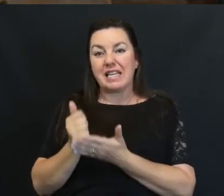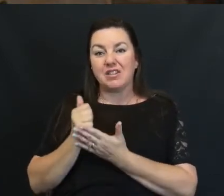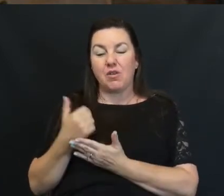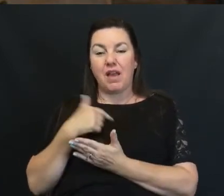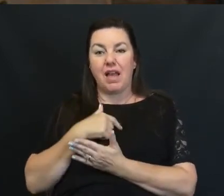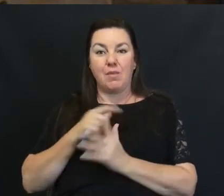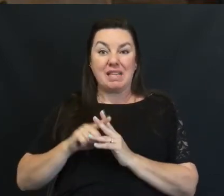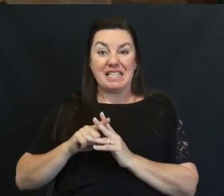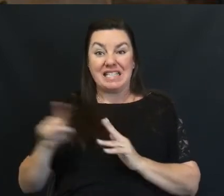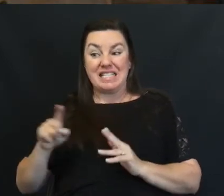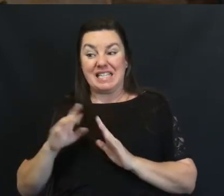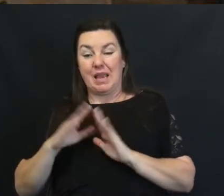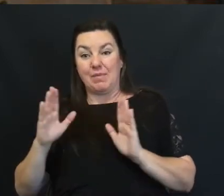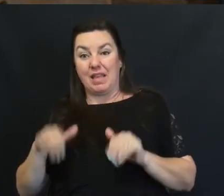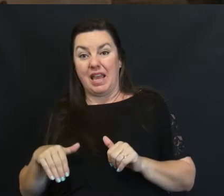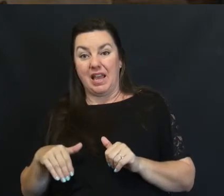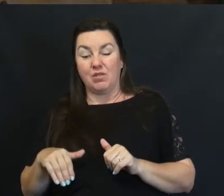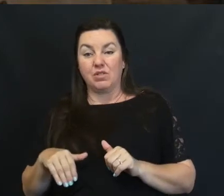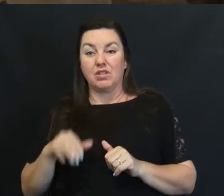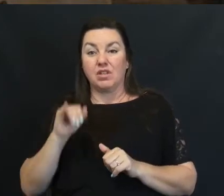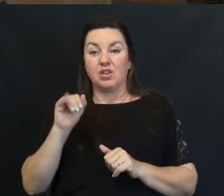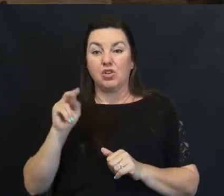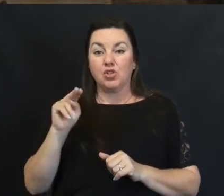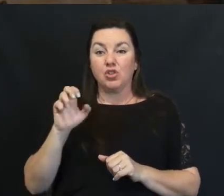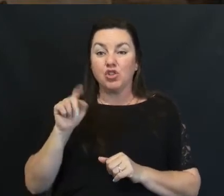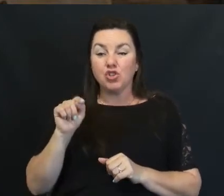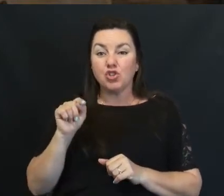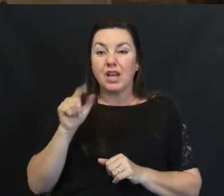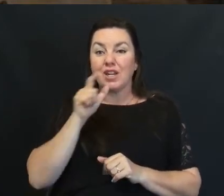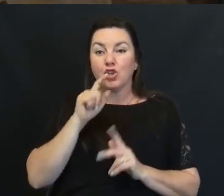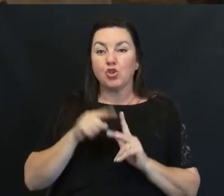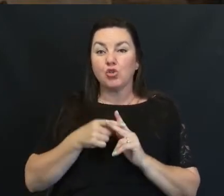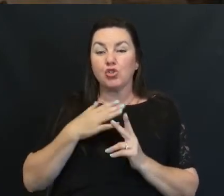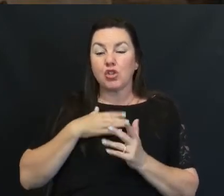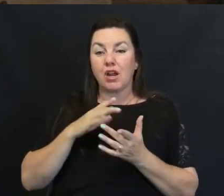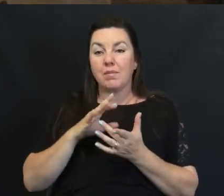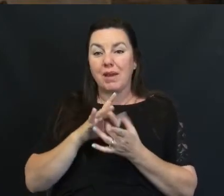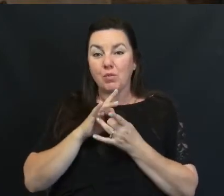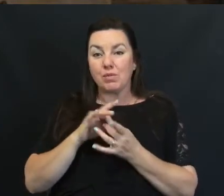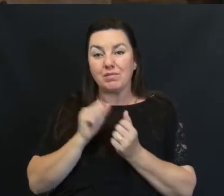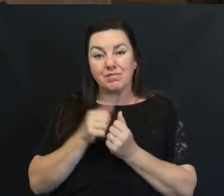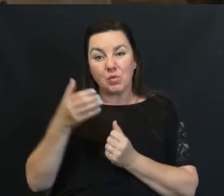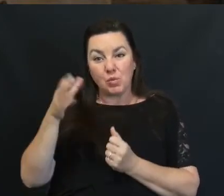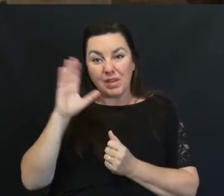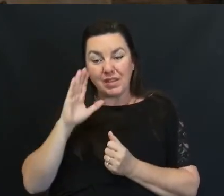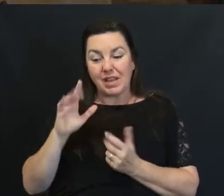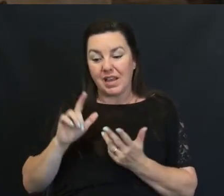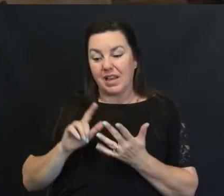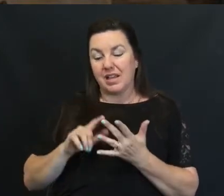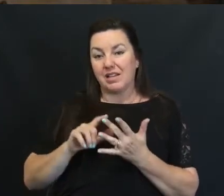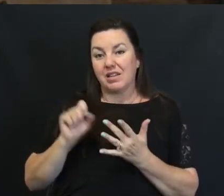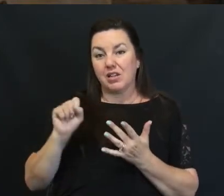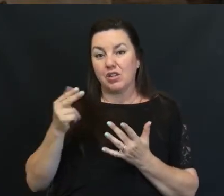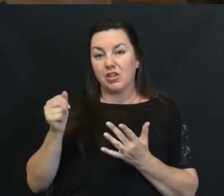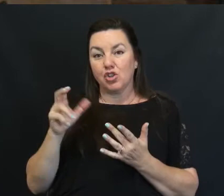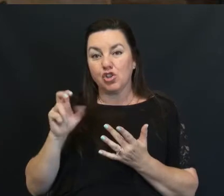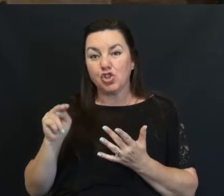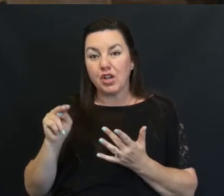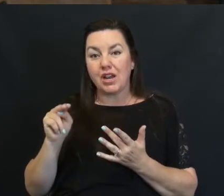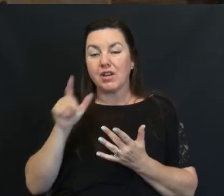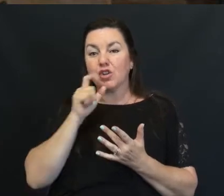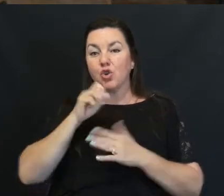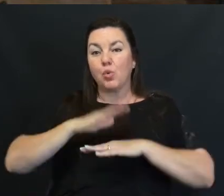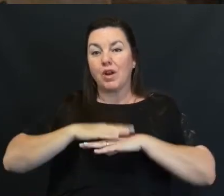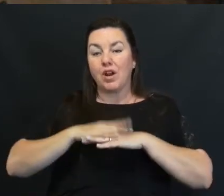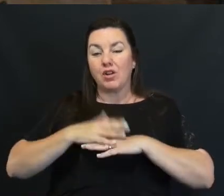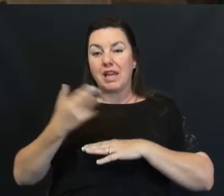us Escape our house To Janet And Rez Who started Who Relationship With God To Sharon Longcar Who was our